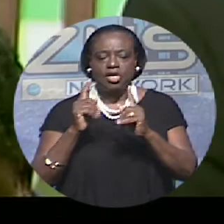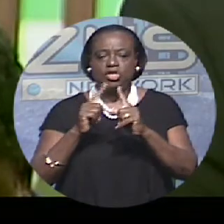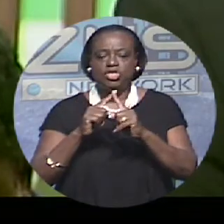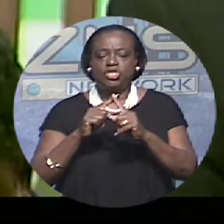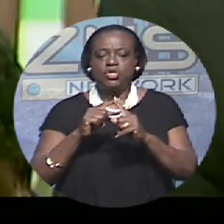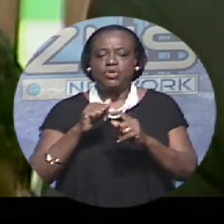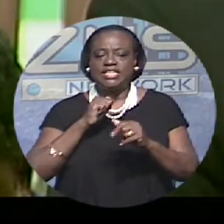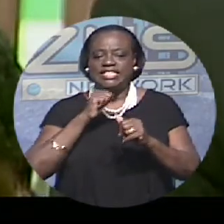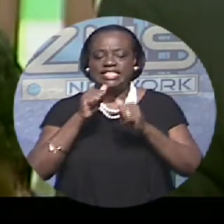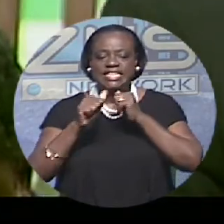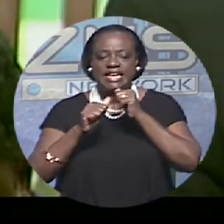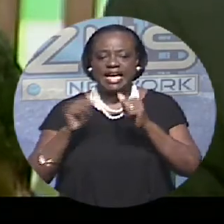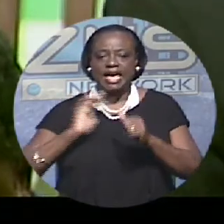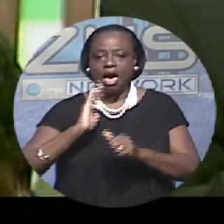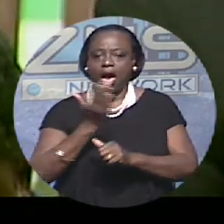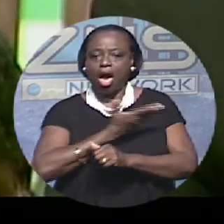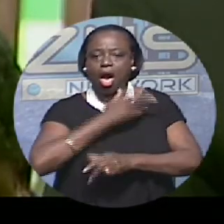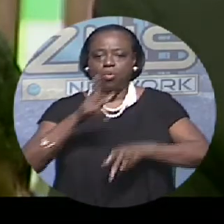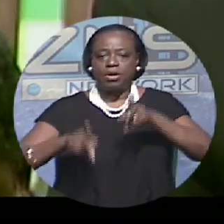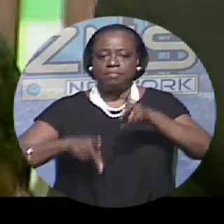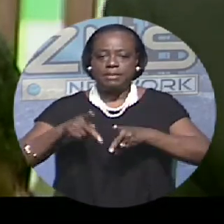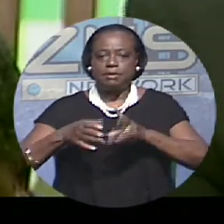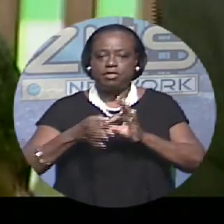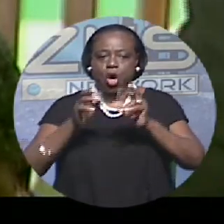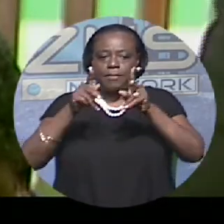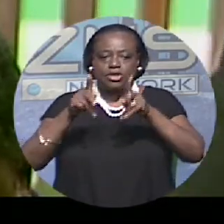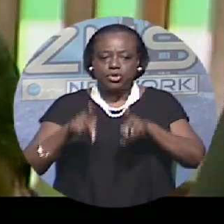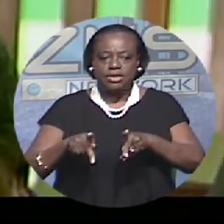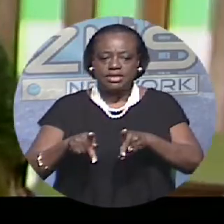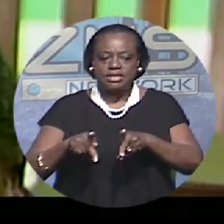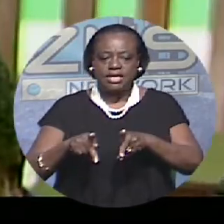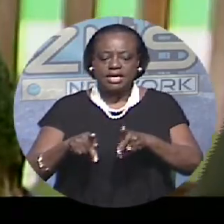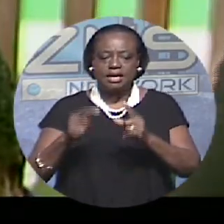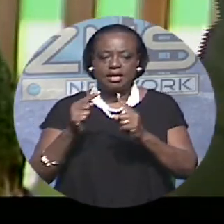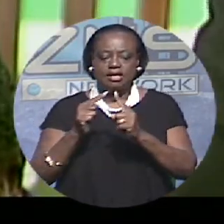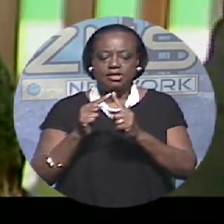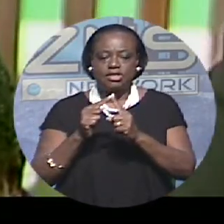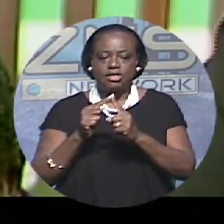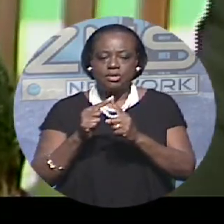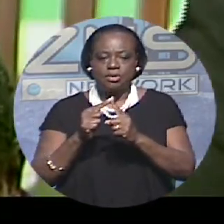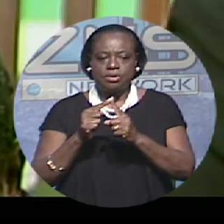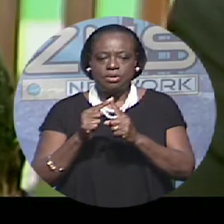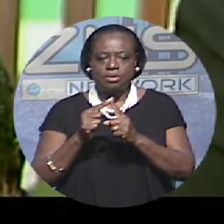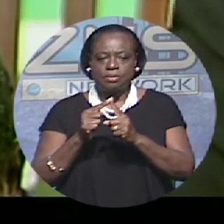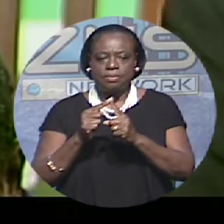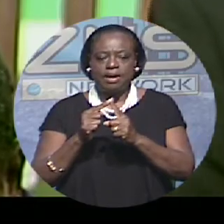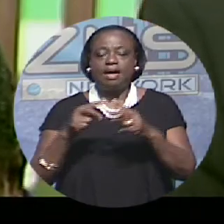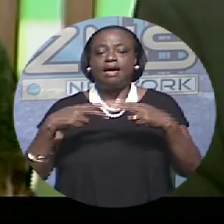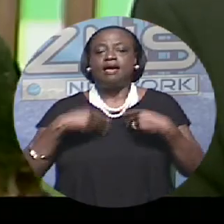our people the opportunity to affordable health care.